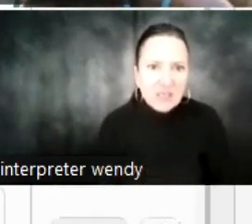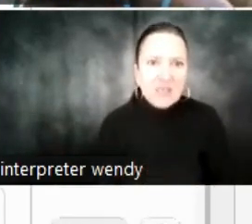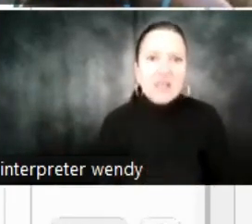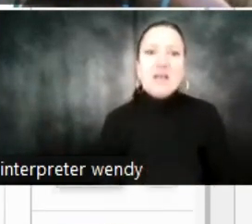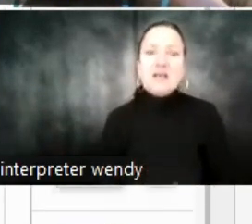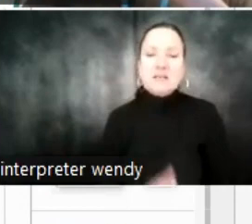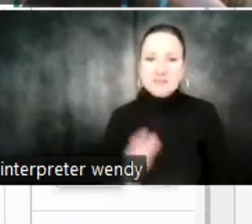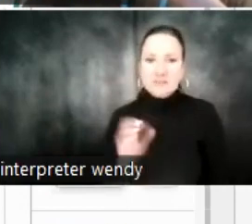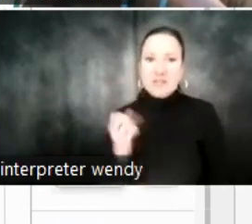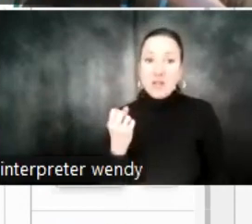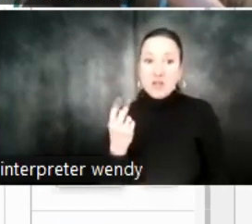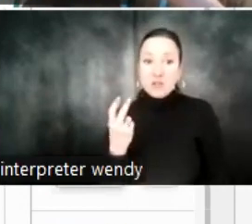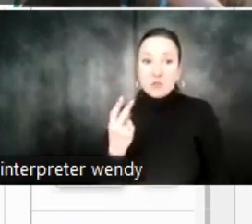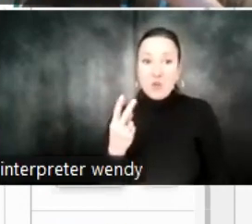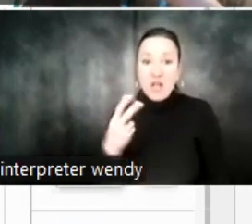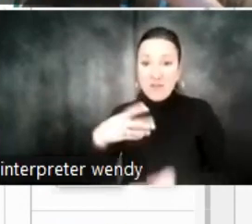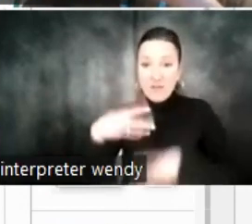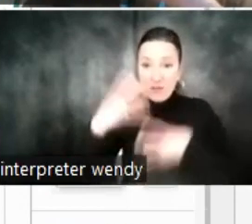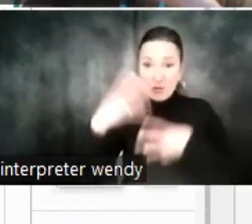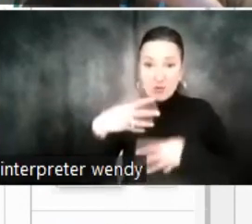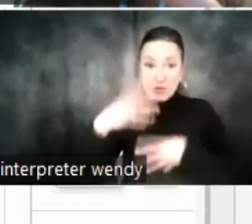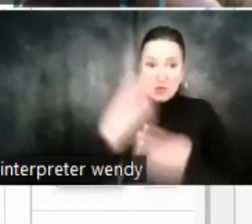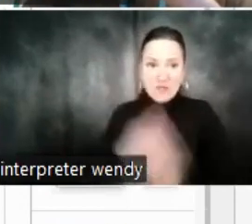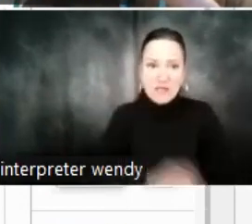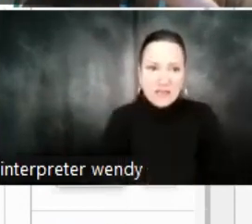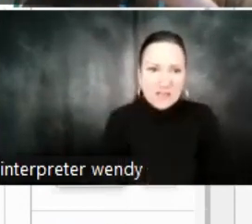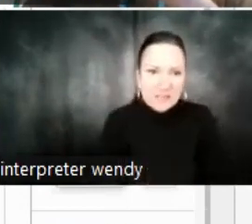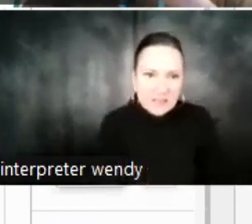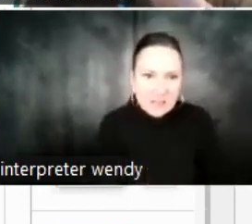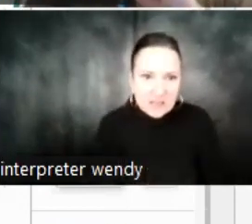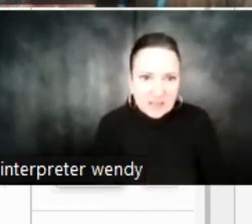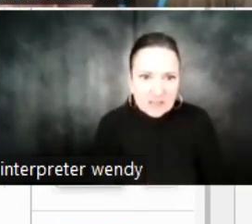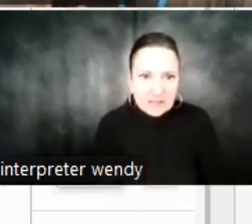And if you scroll down a little bit, keep scrolling,